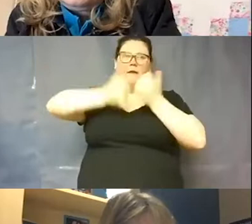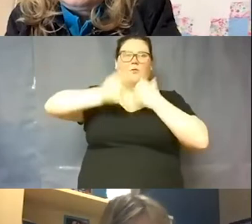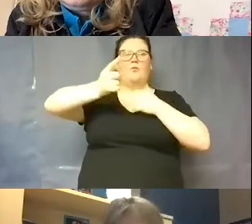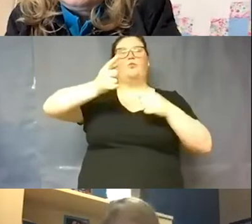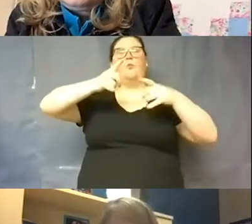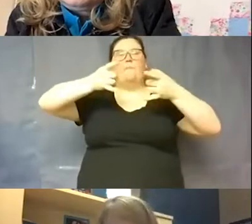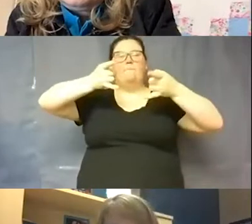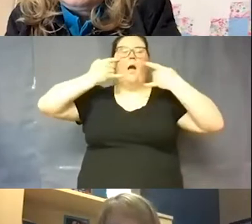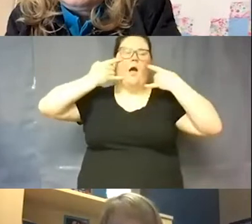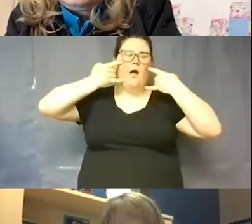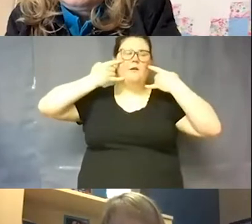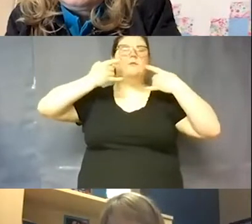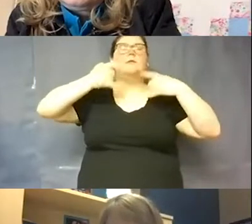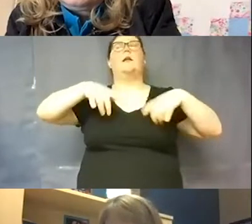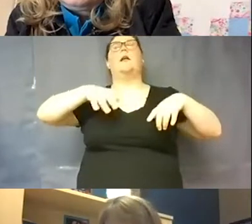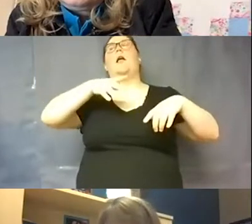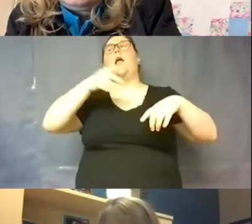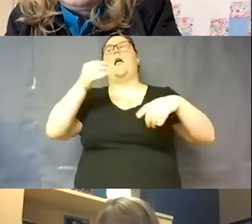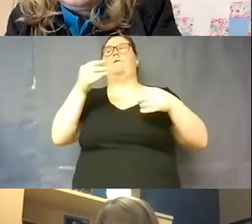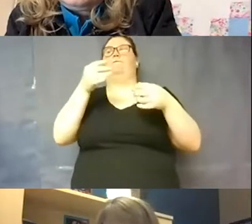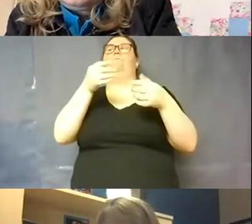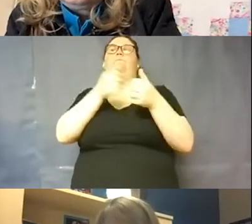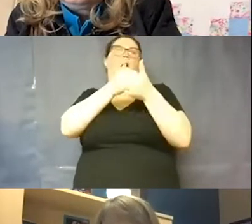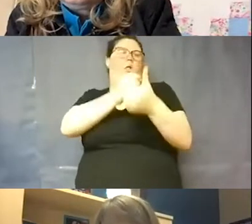and still follow all of our protocols.